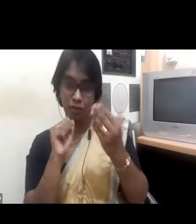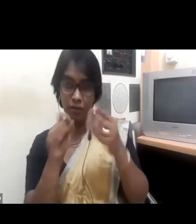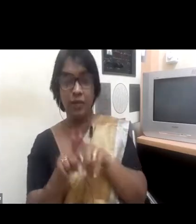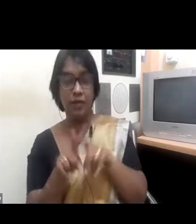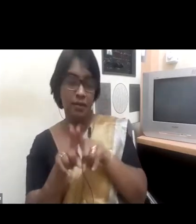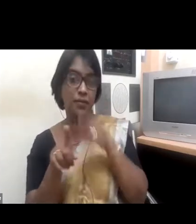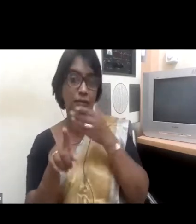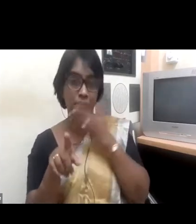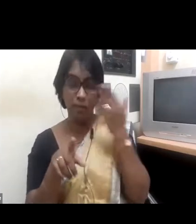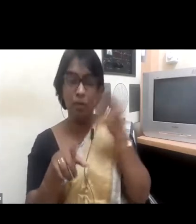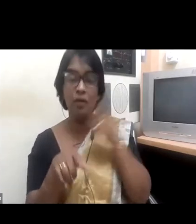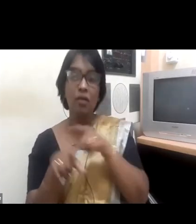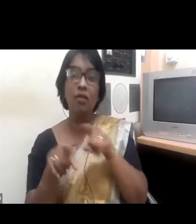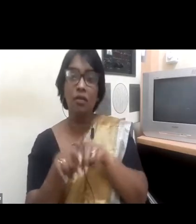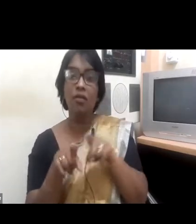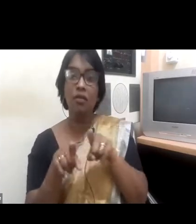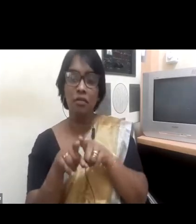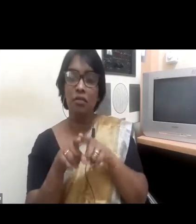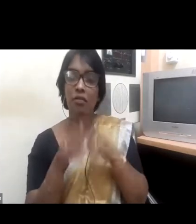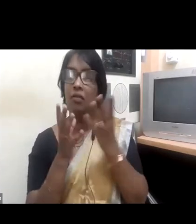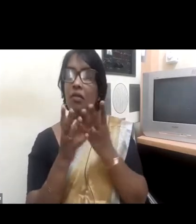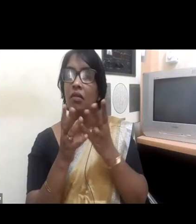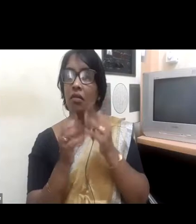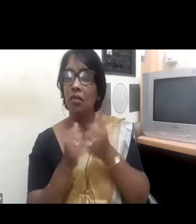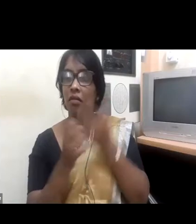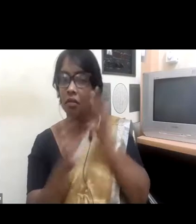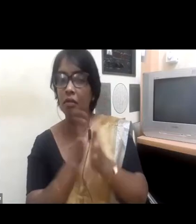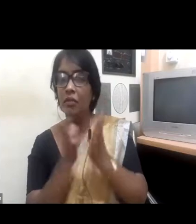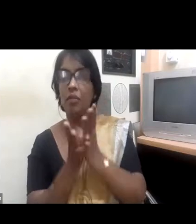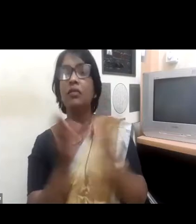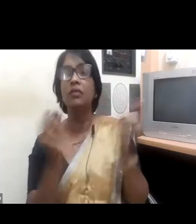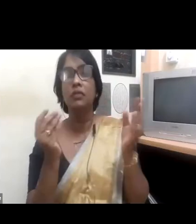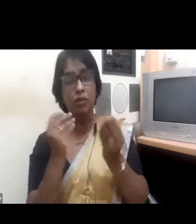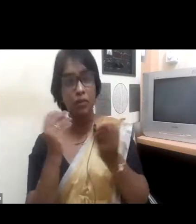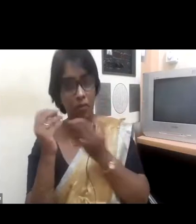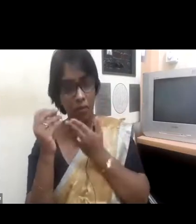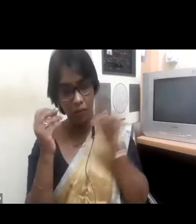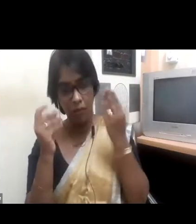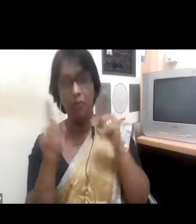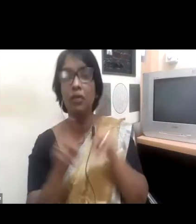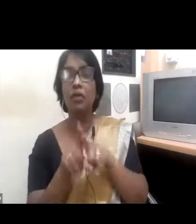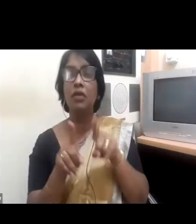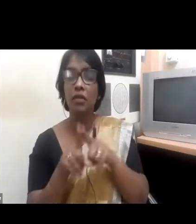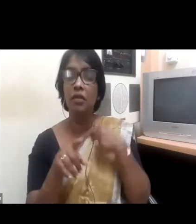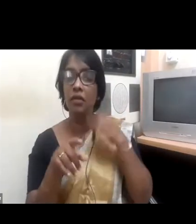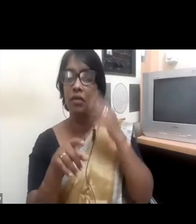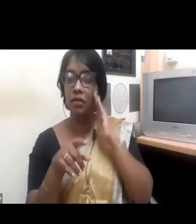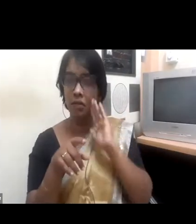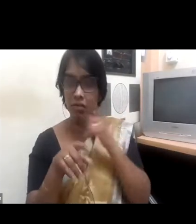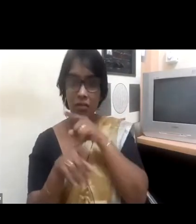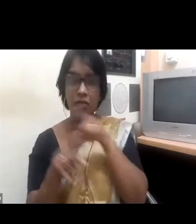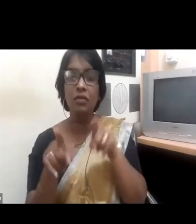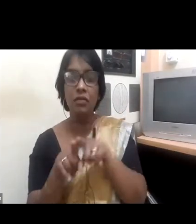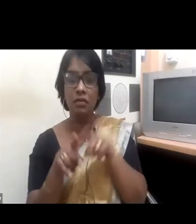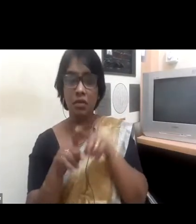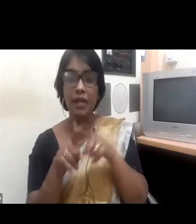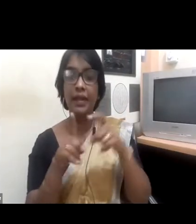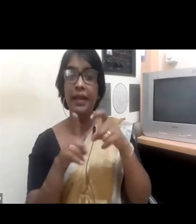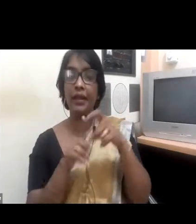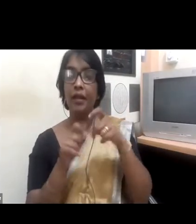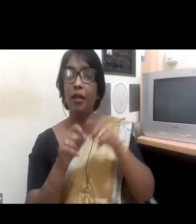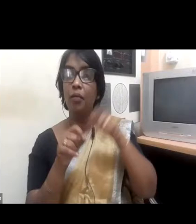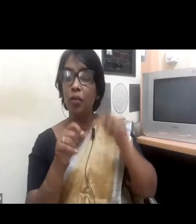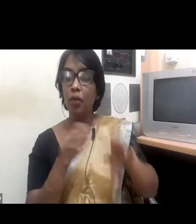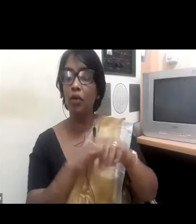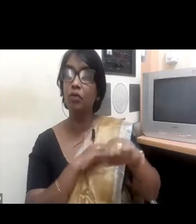Also, when you look at the boards, usually the boards comprises of strong personalities. So at times it